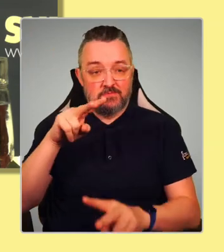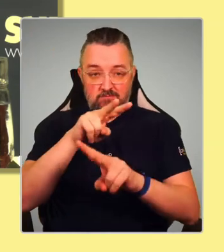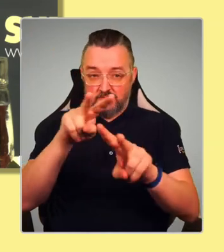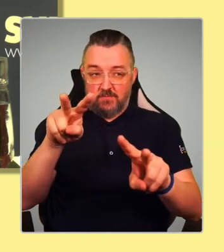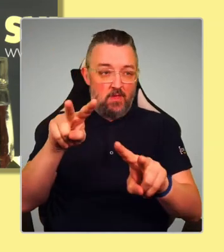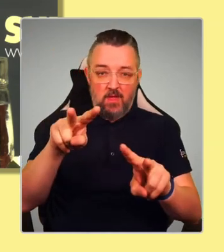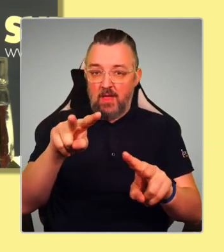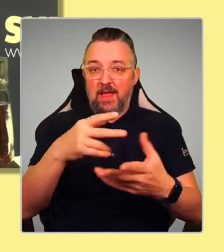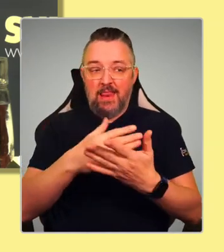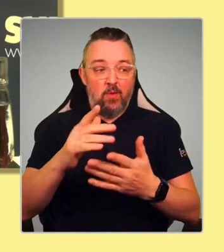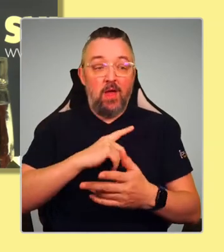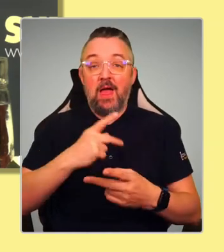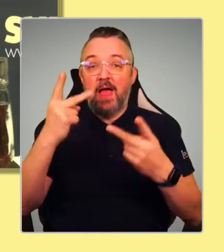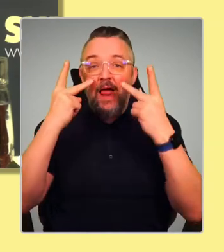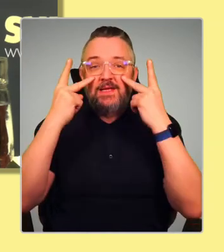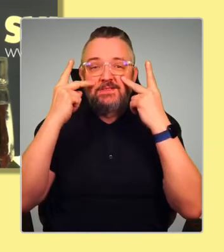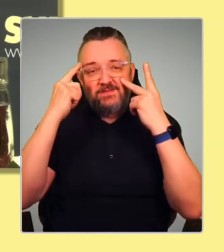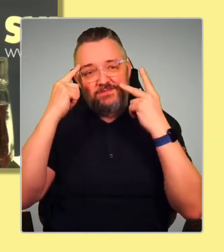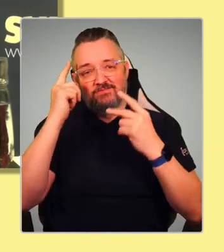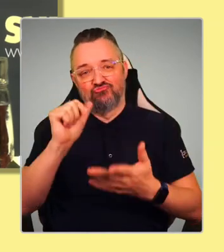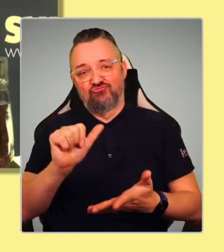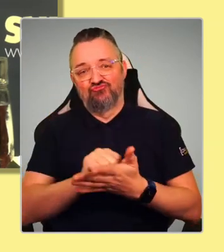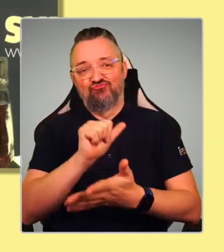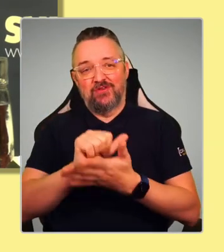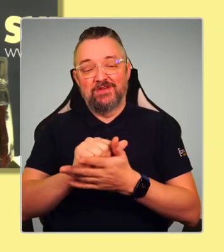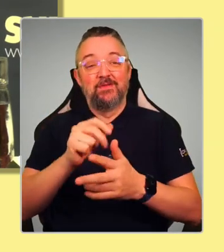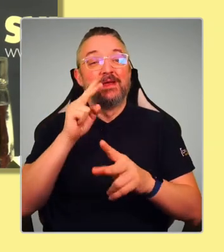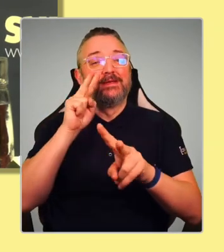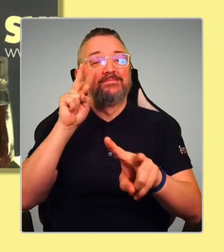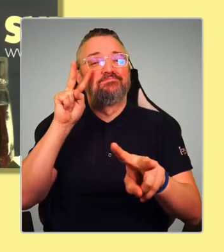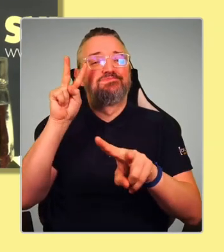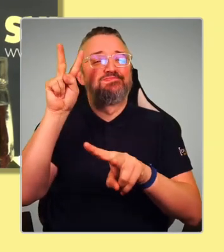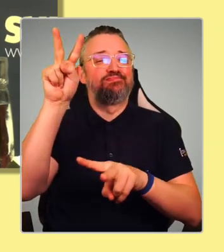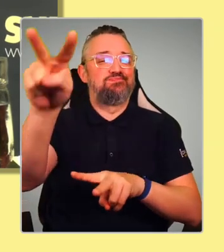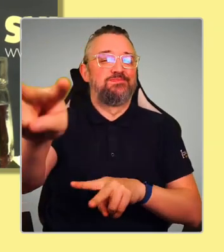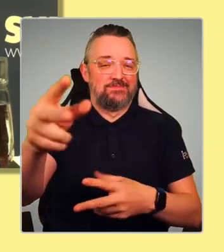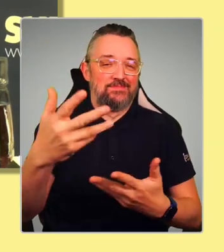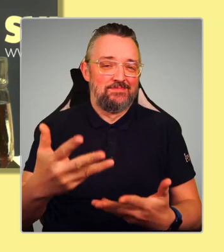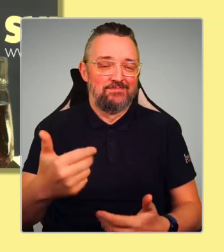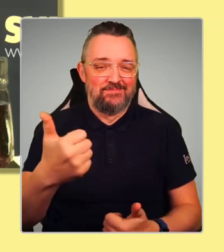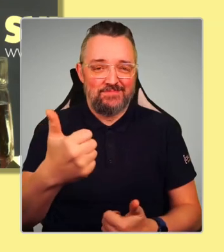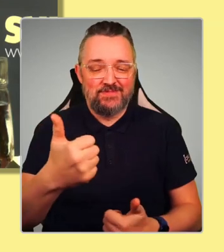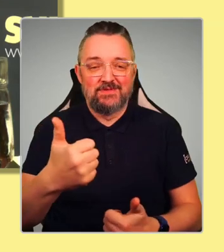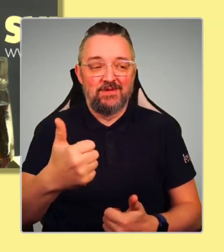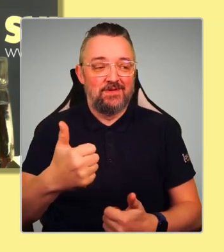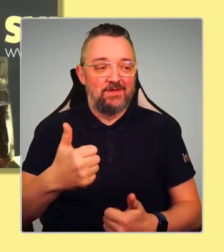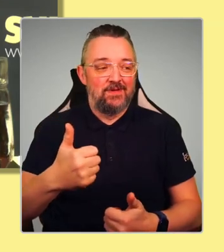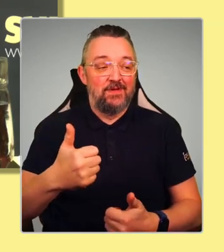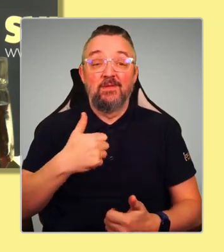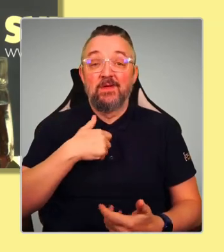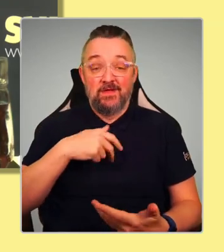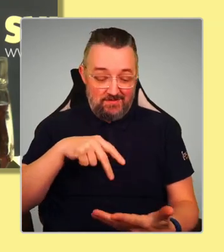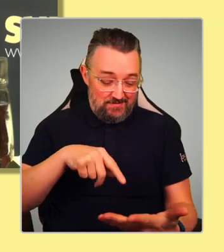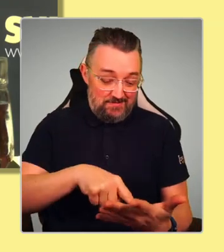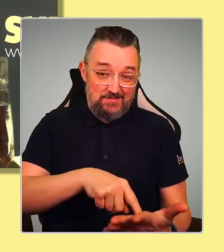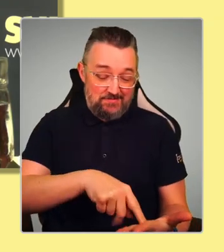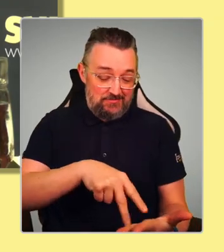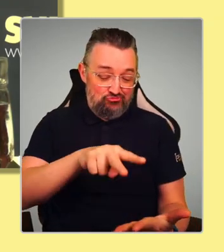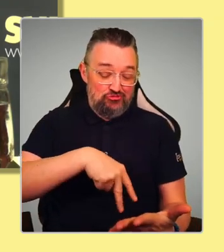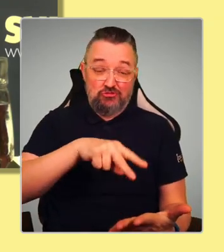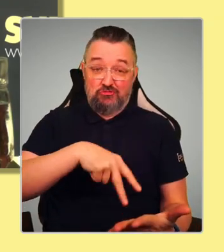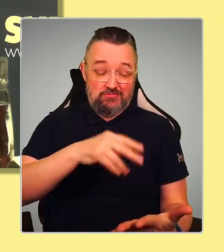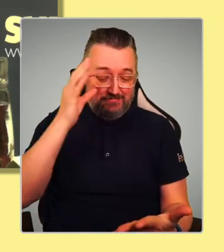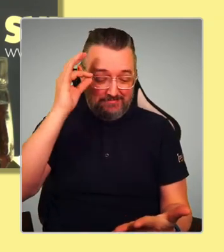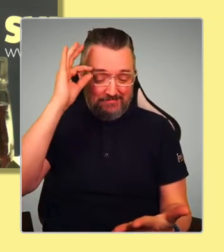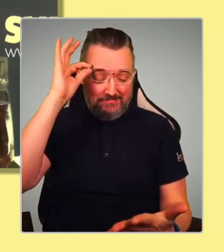on so I can see right to the back of the room, which is helpful. I can't actually read what I've written, but I can see to the back of the